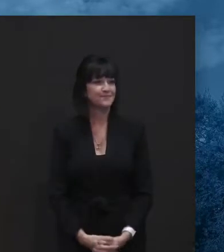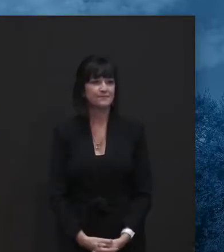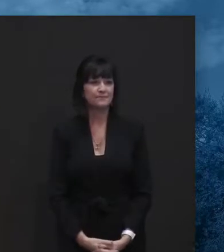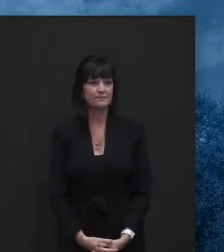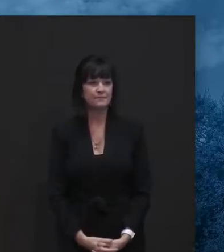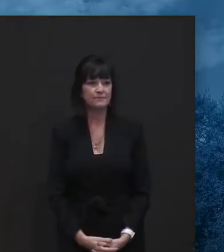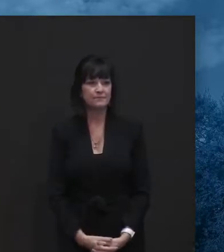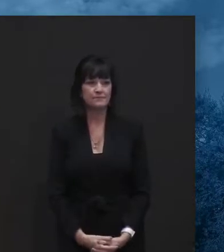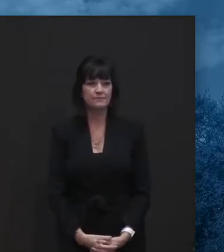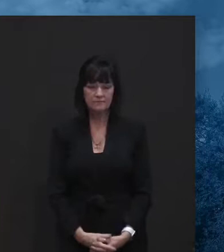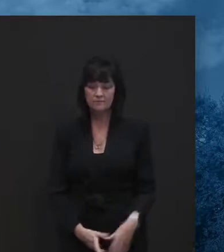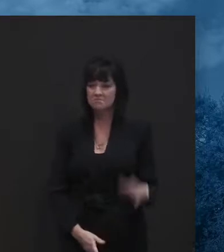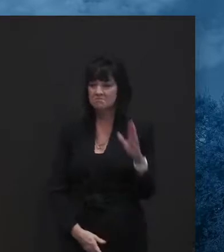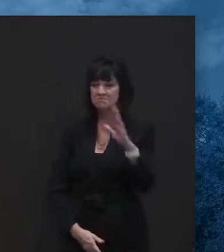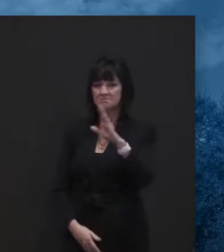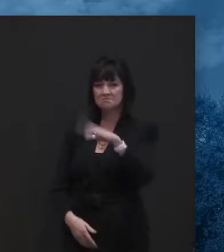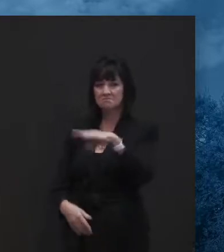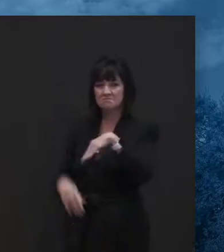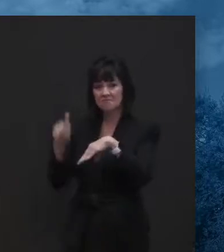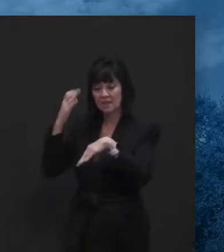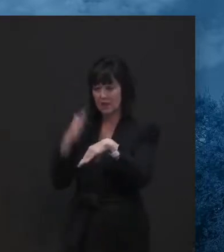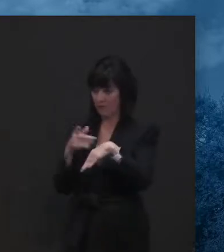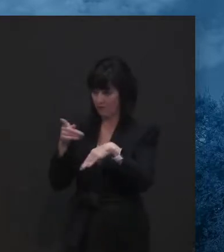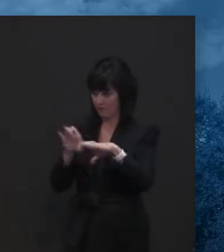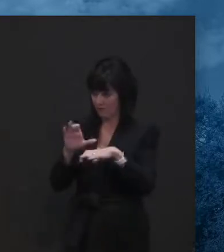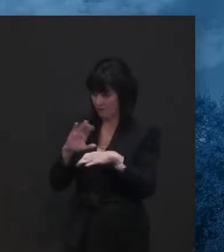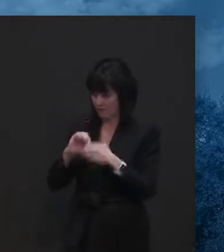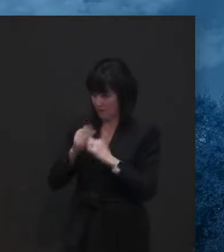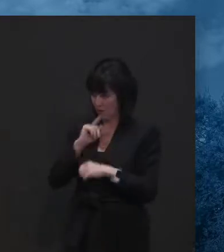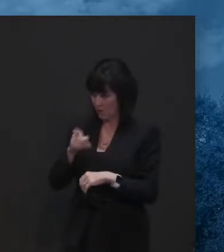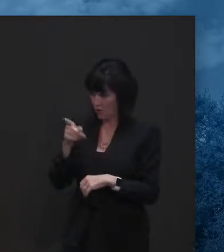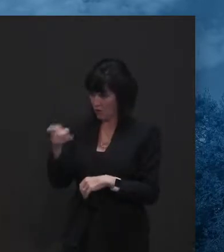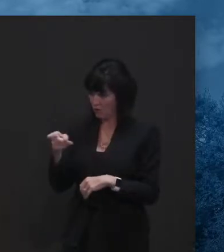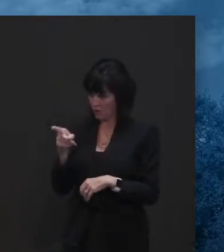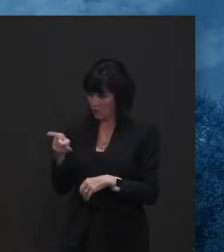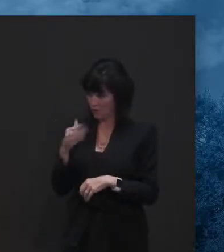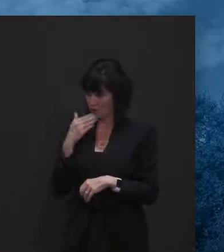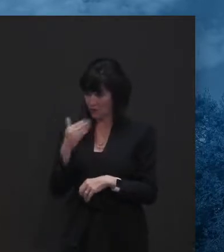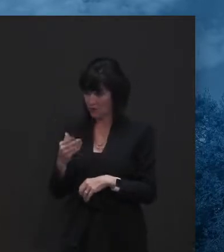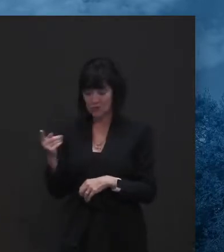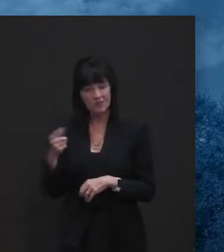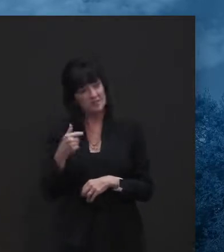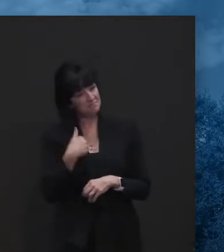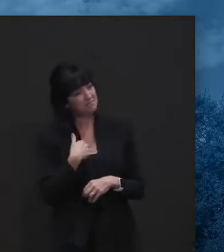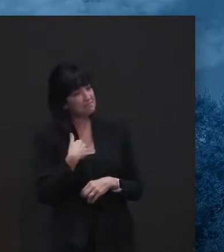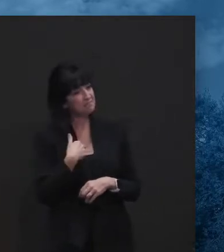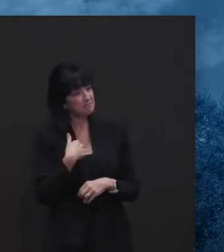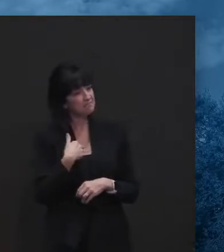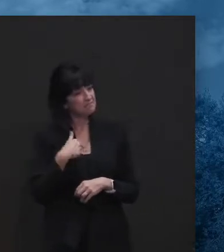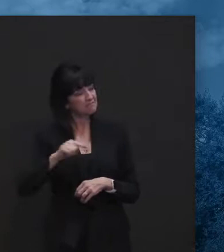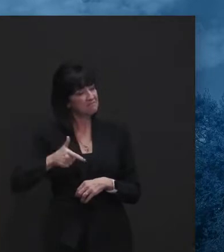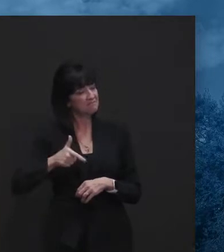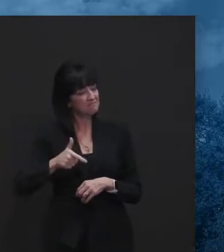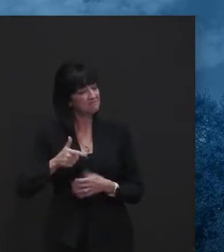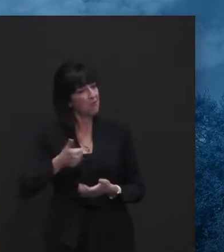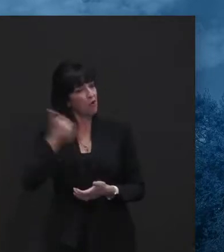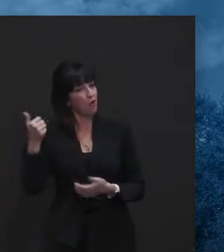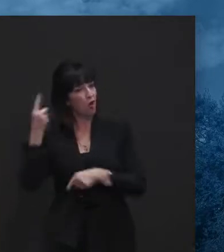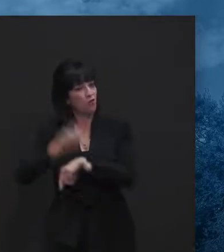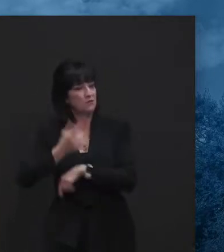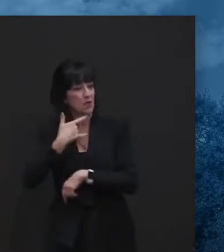All right. Governor, how are you today? Good. I've had better days. I'm unfortunate. could understand. Um,